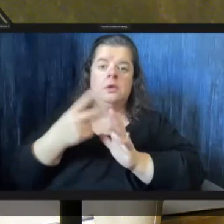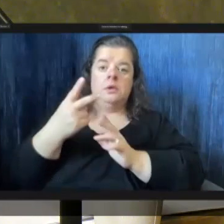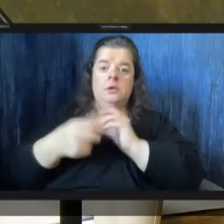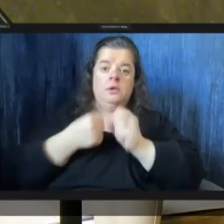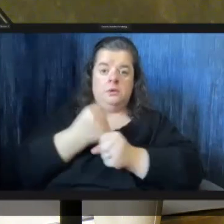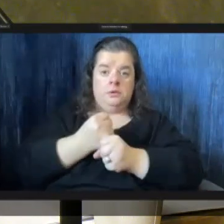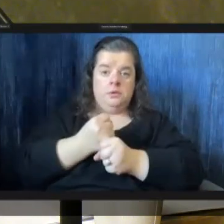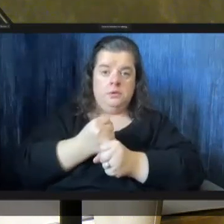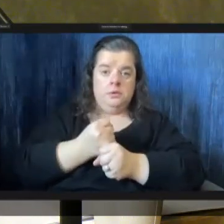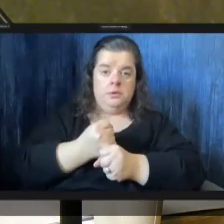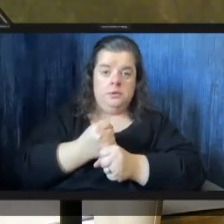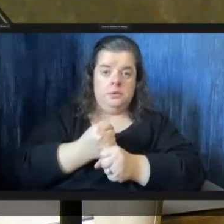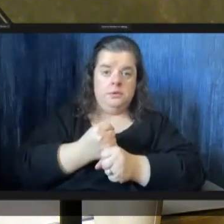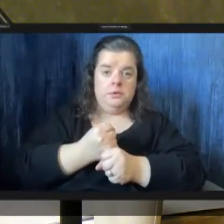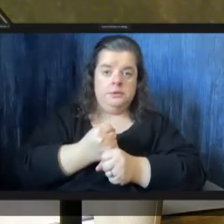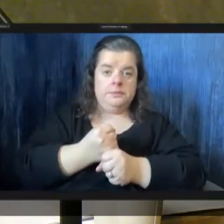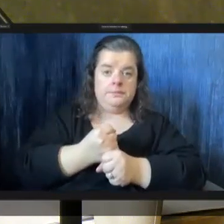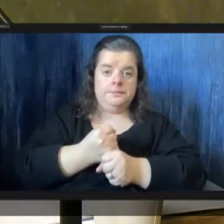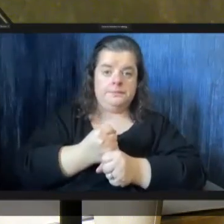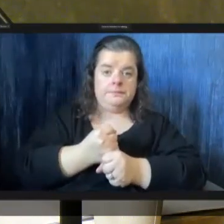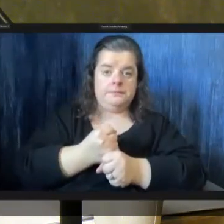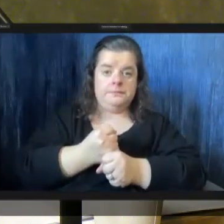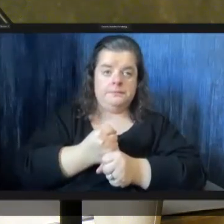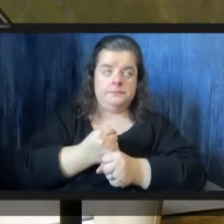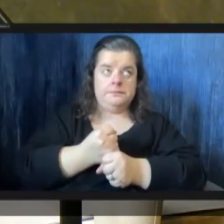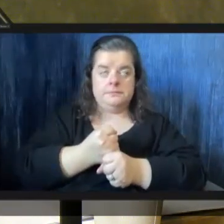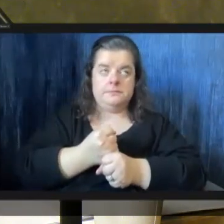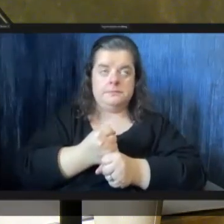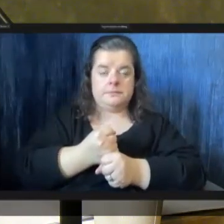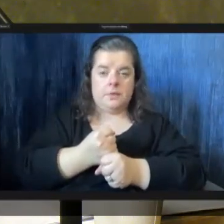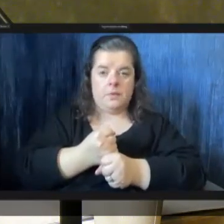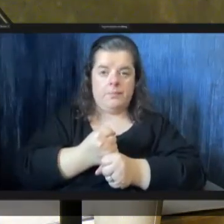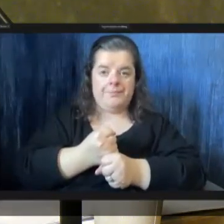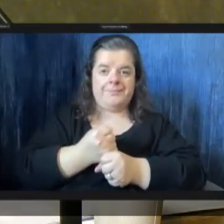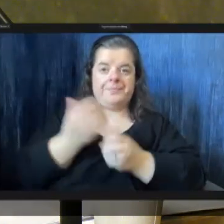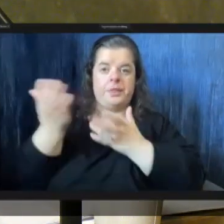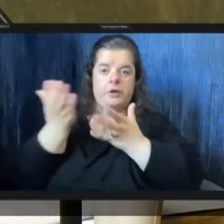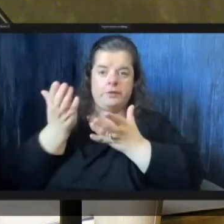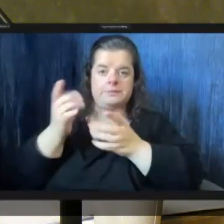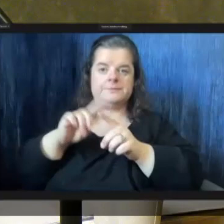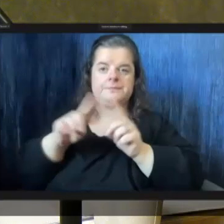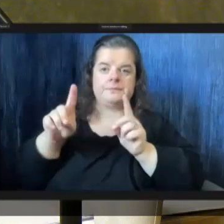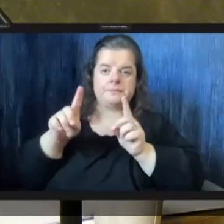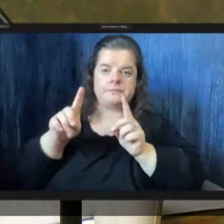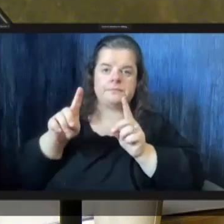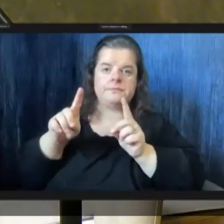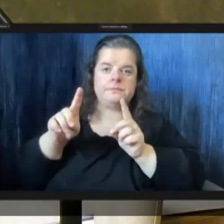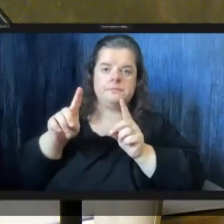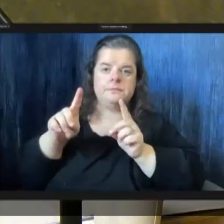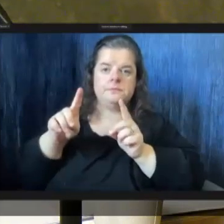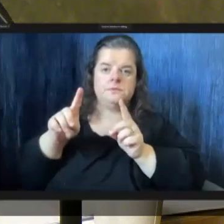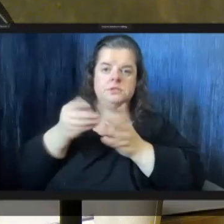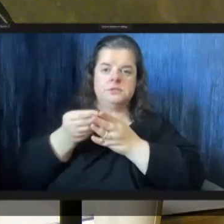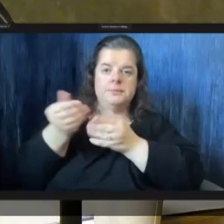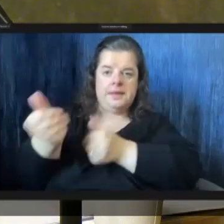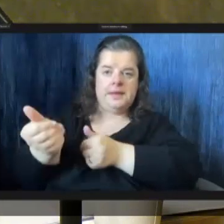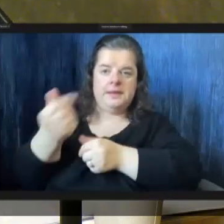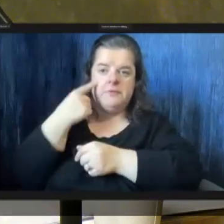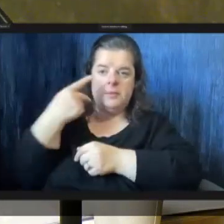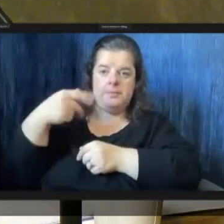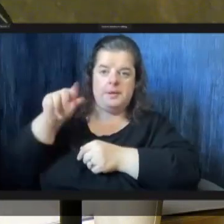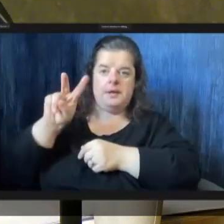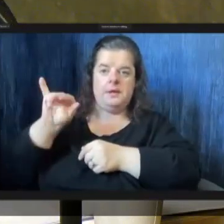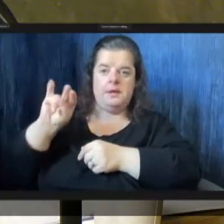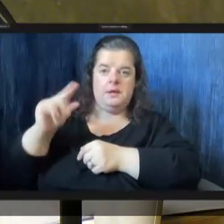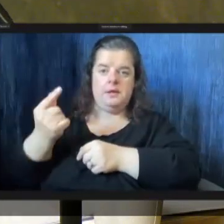that serve like well not services but you know that's in the spending for paving yeah yeah so not